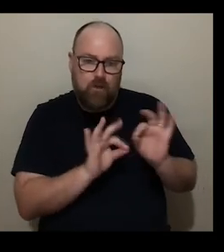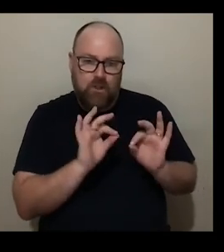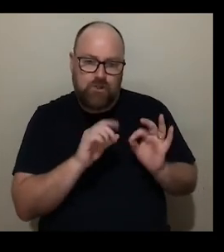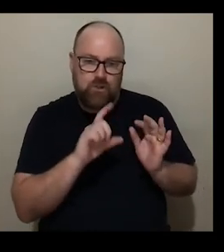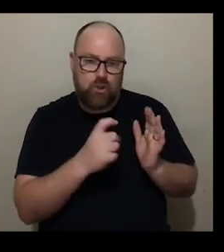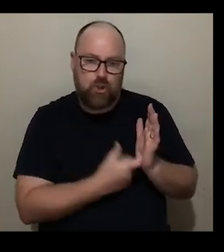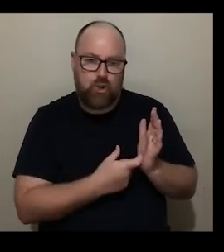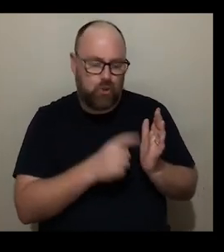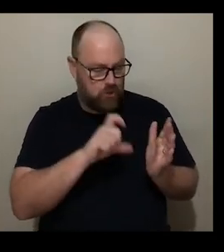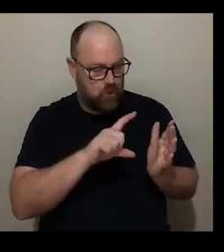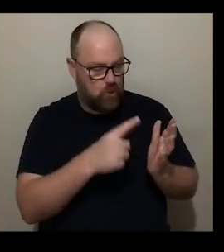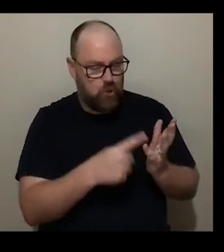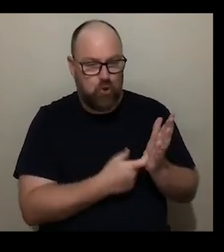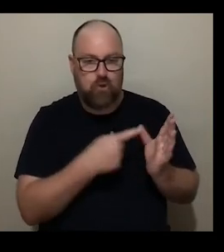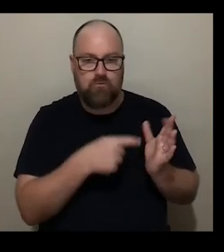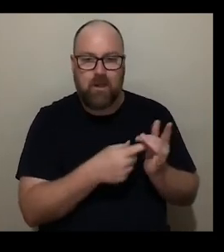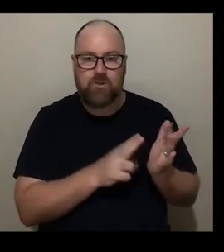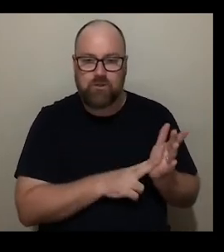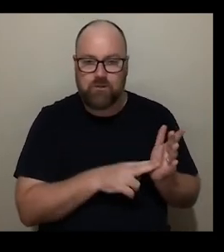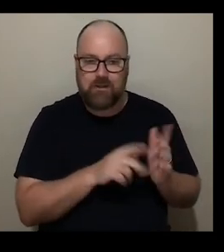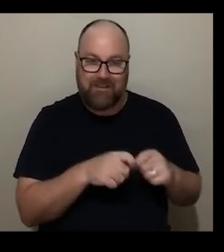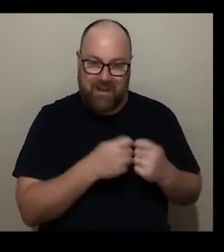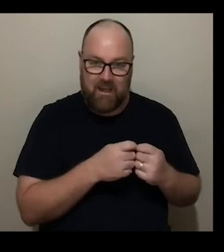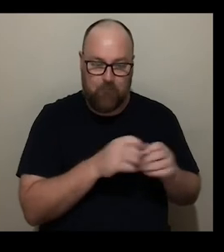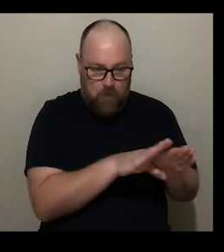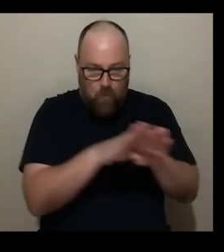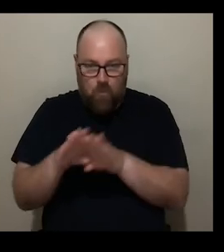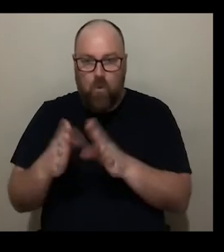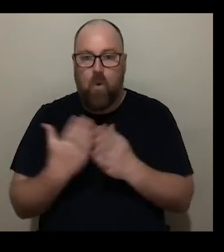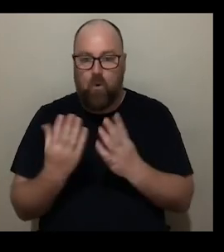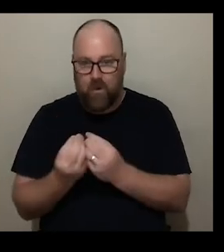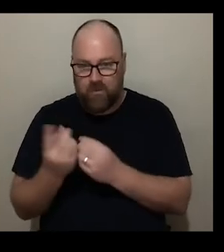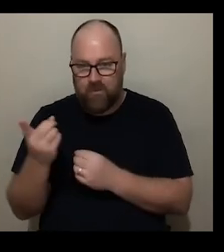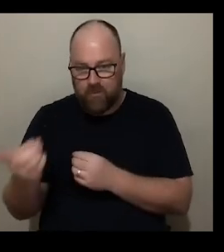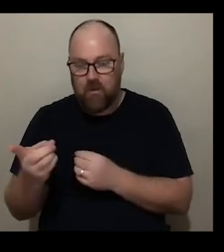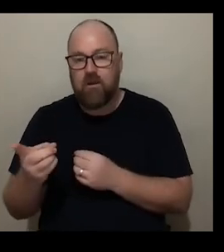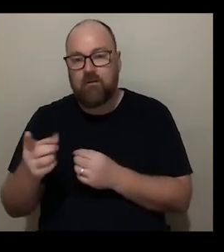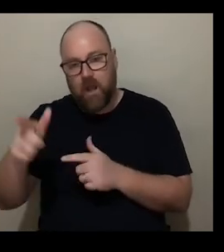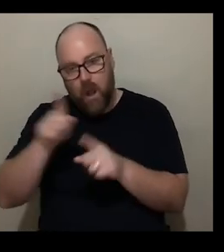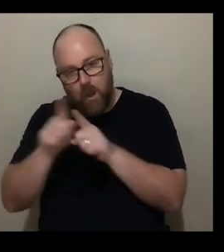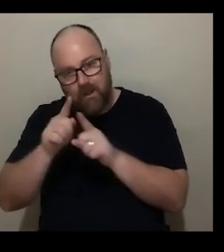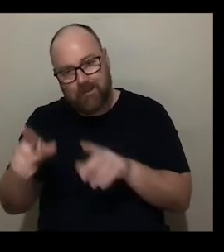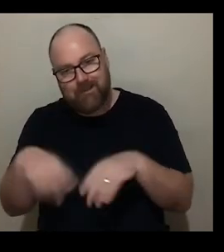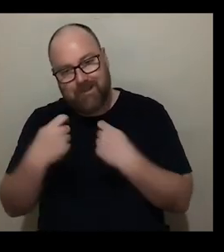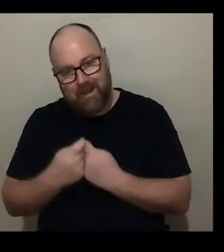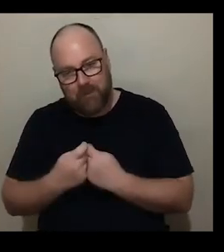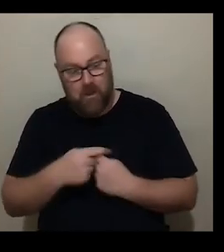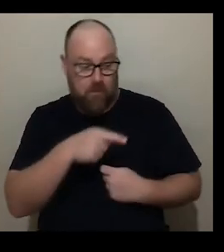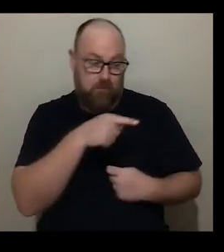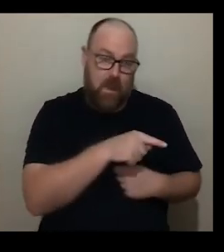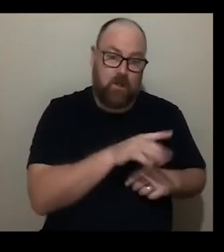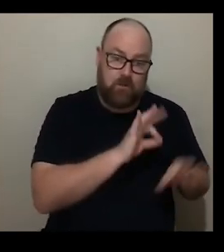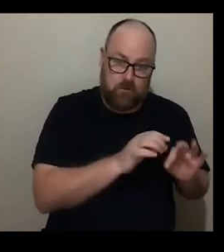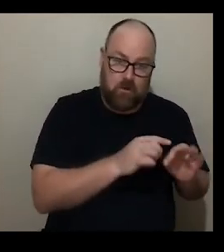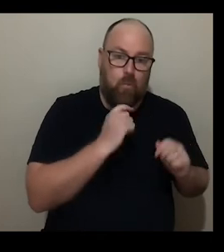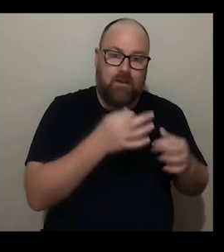who work in parallel with the learning team and it's that curatorial team perhaps who decide what kind of